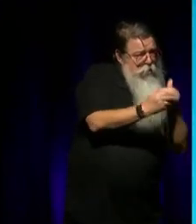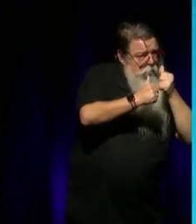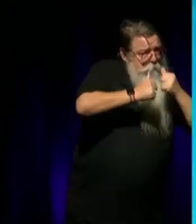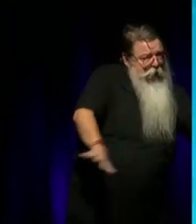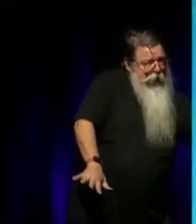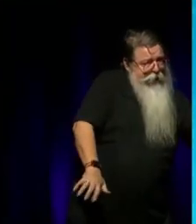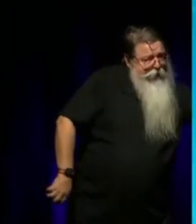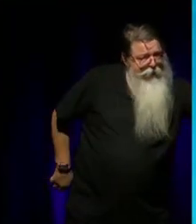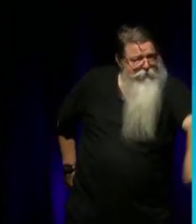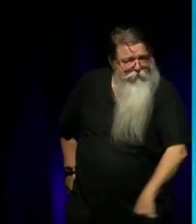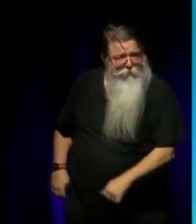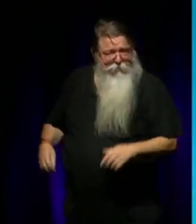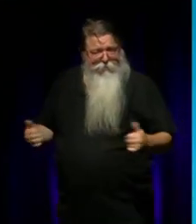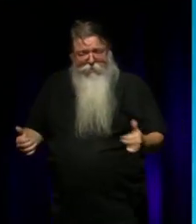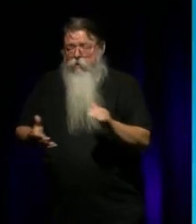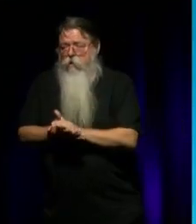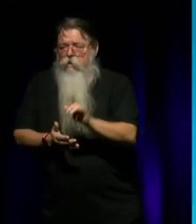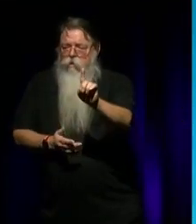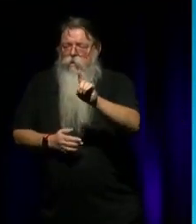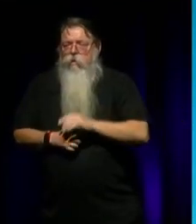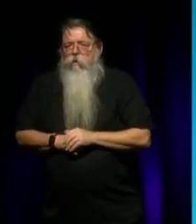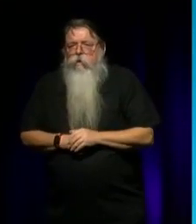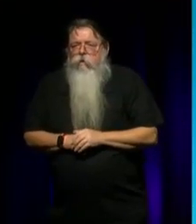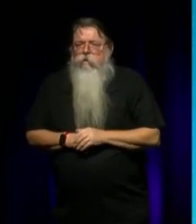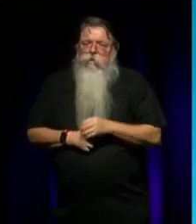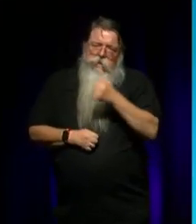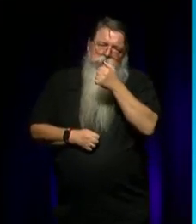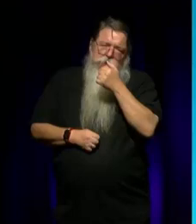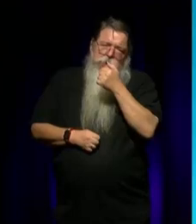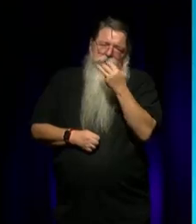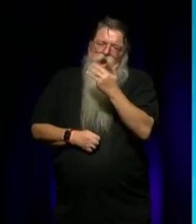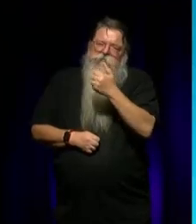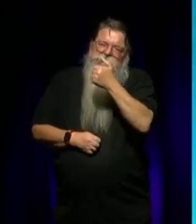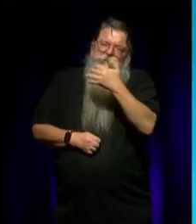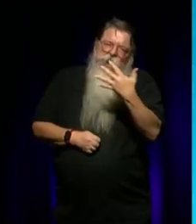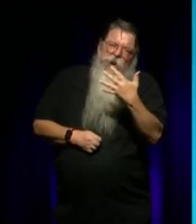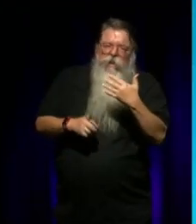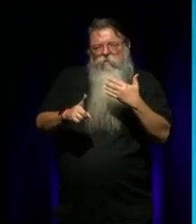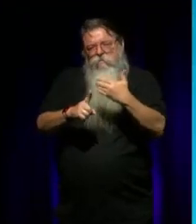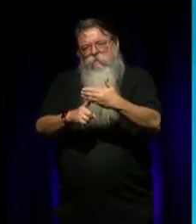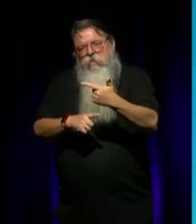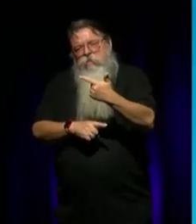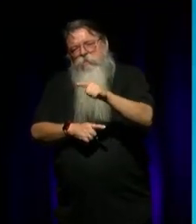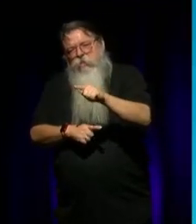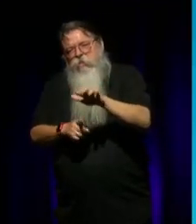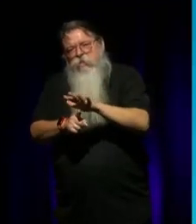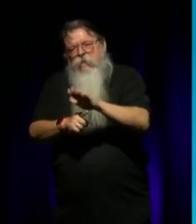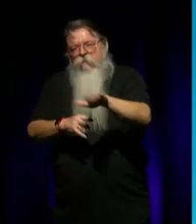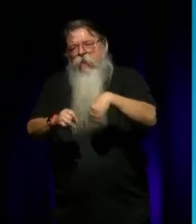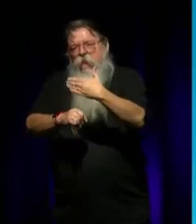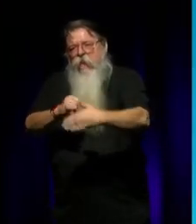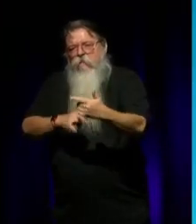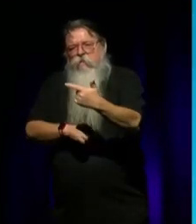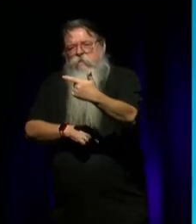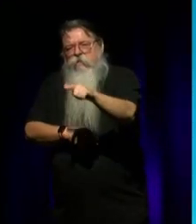I'm making is, you know, 65 into the early 70s, I'm in primary school. By the end of the 70s, I'm finishing up high